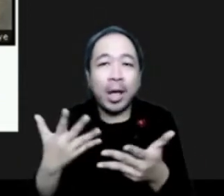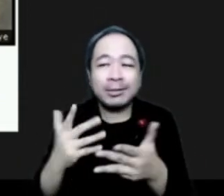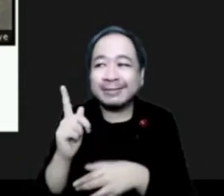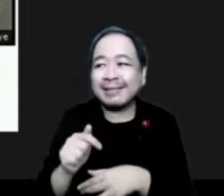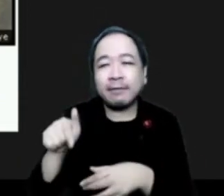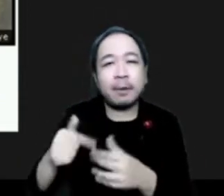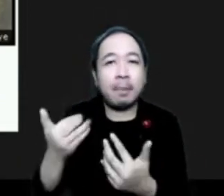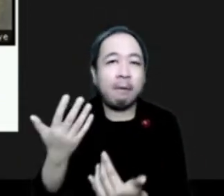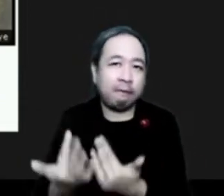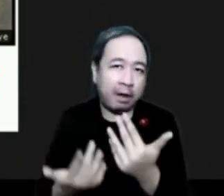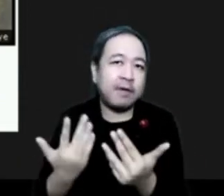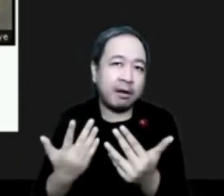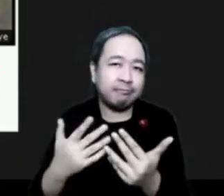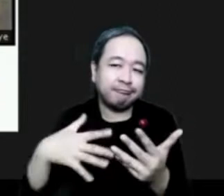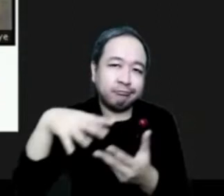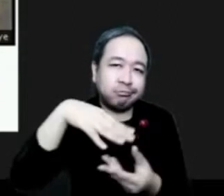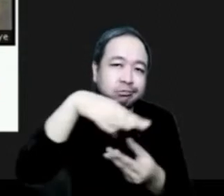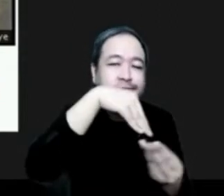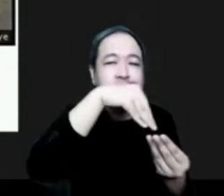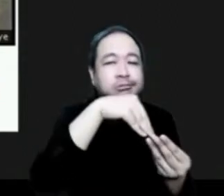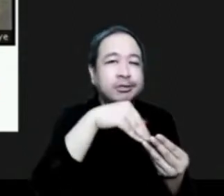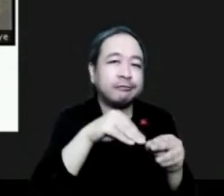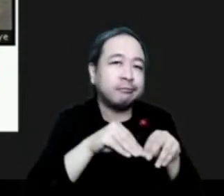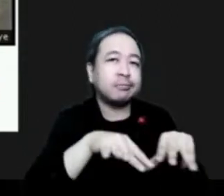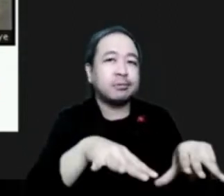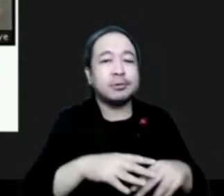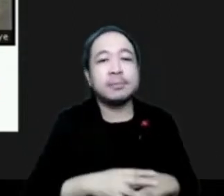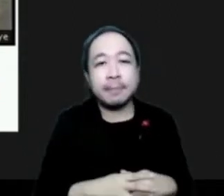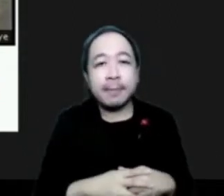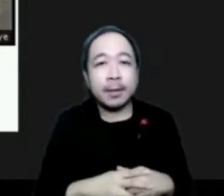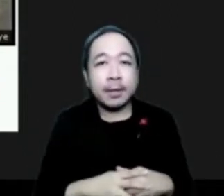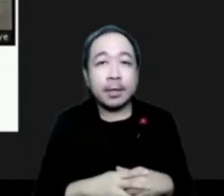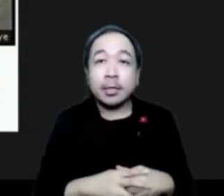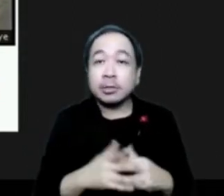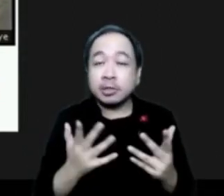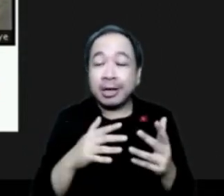So since the beginning, there are some lessons learned about air quality forecasting.